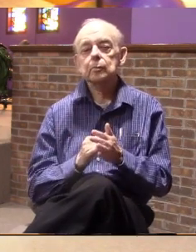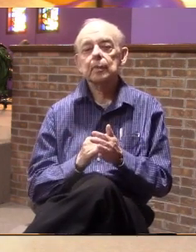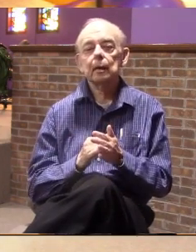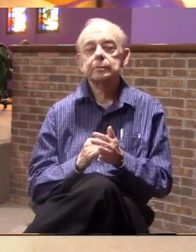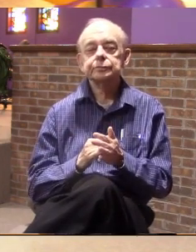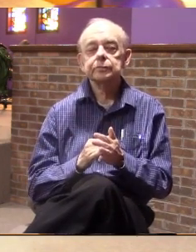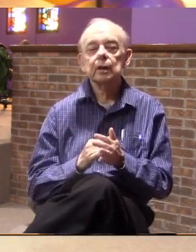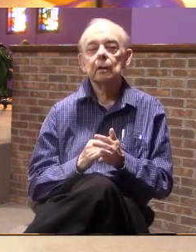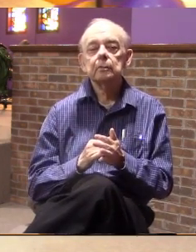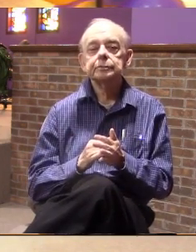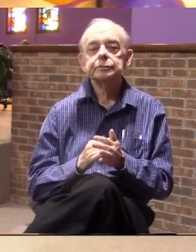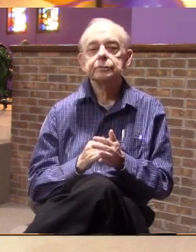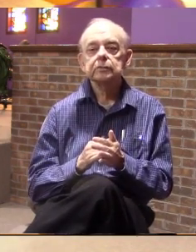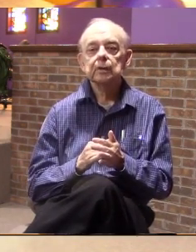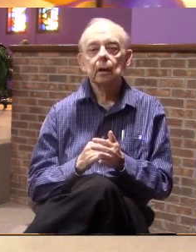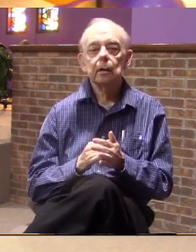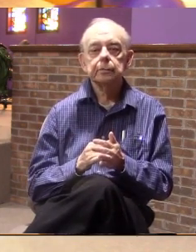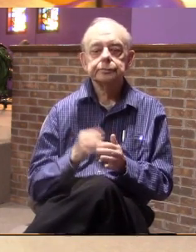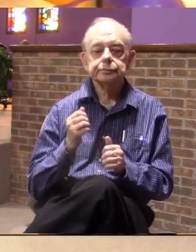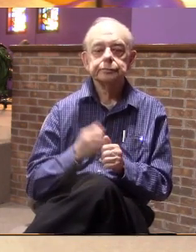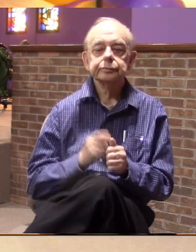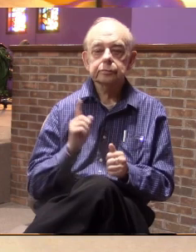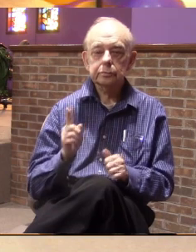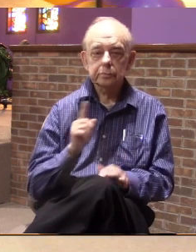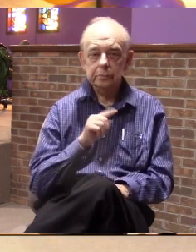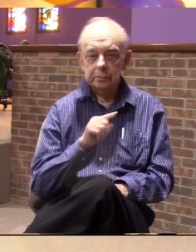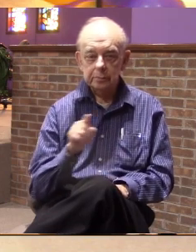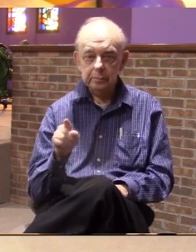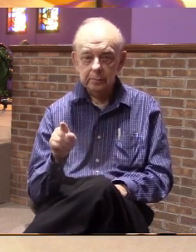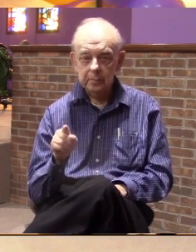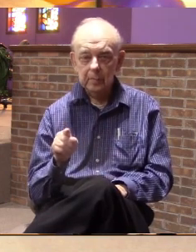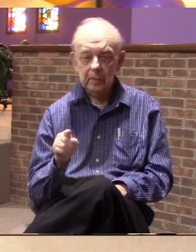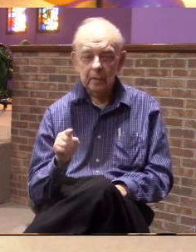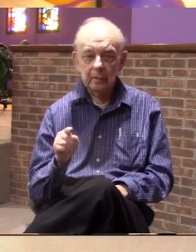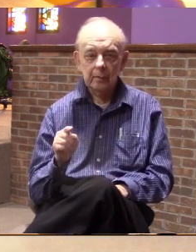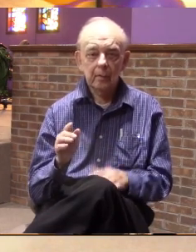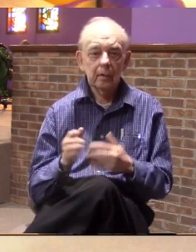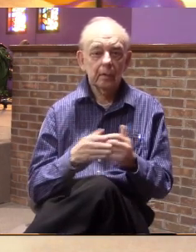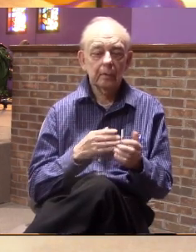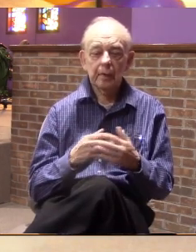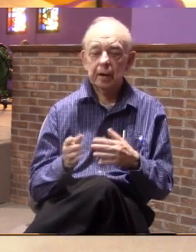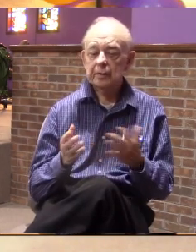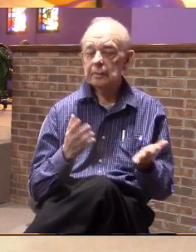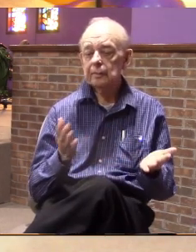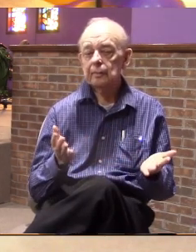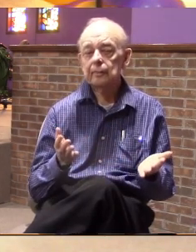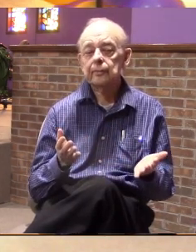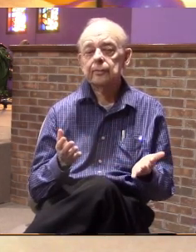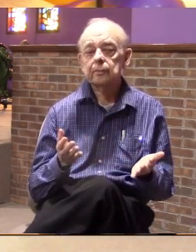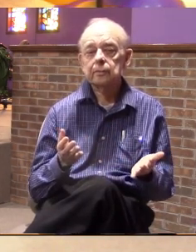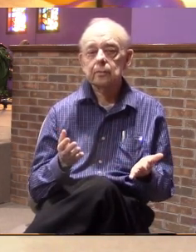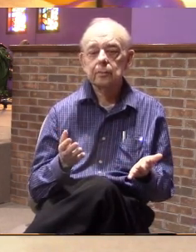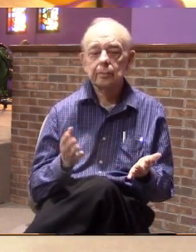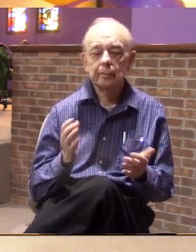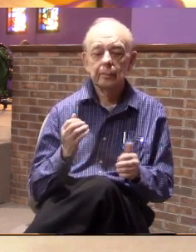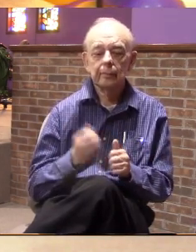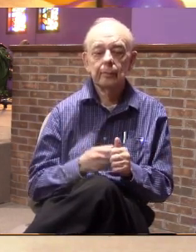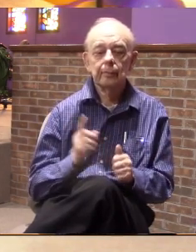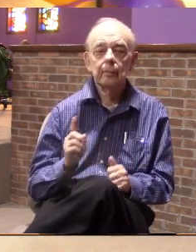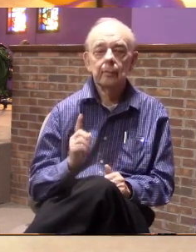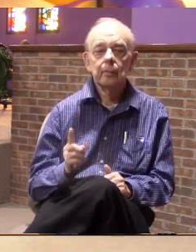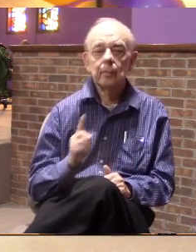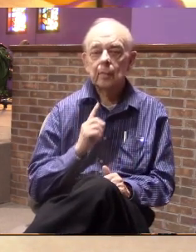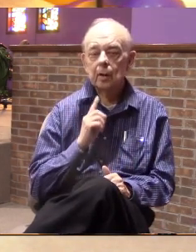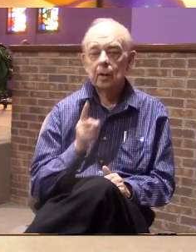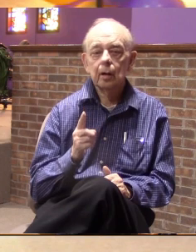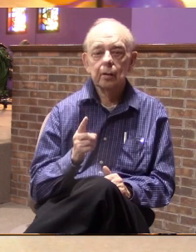is this. Each one of you, no matter who you are, each one of you are